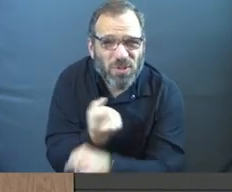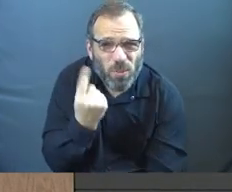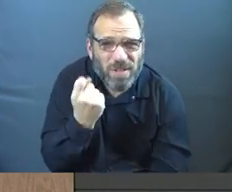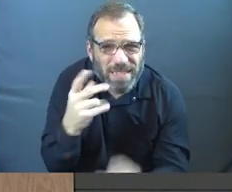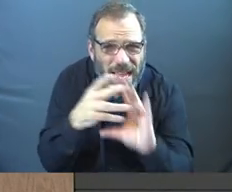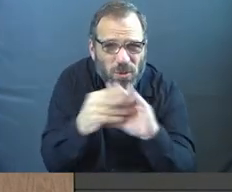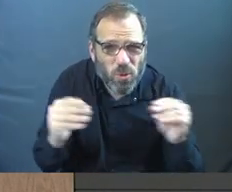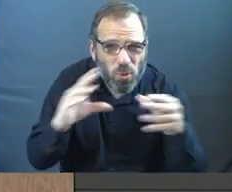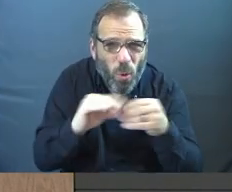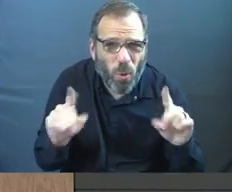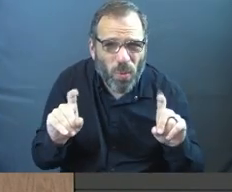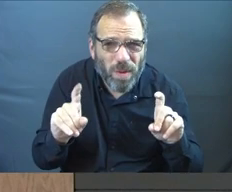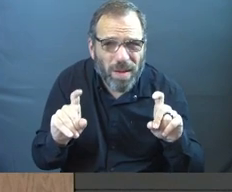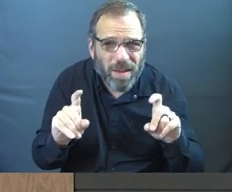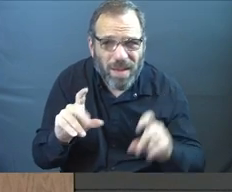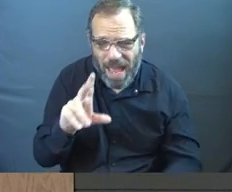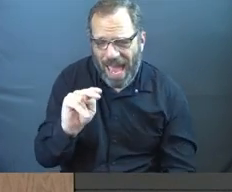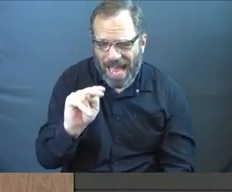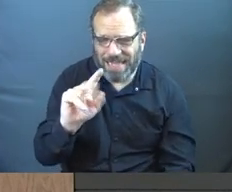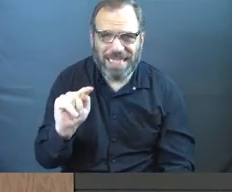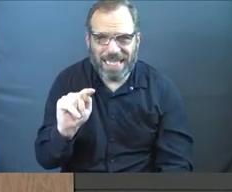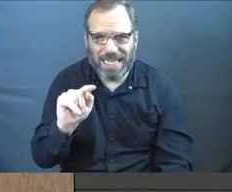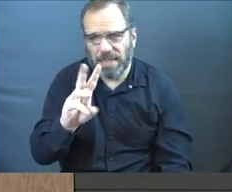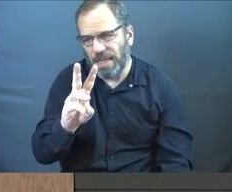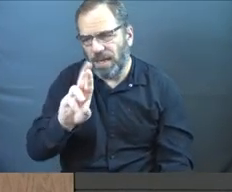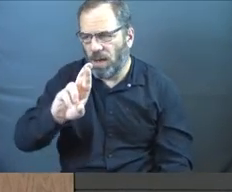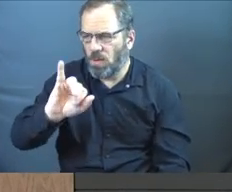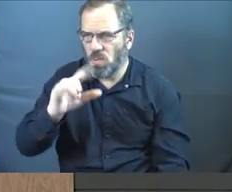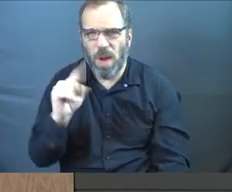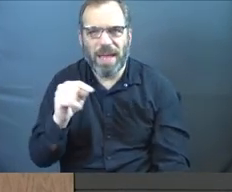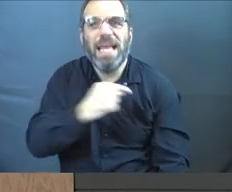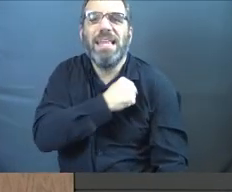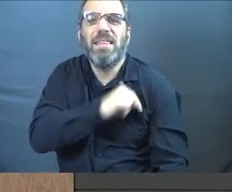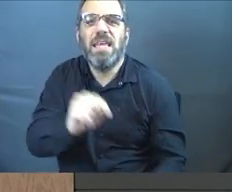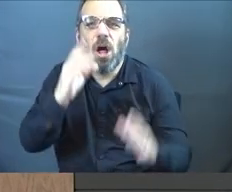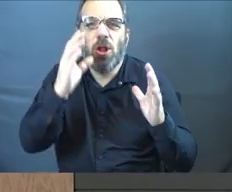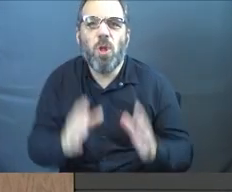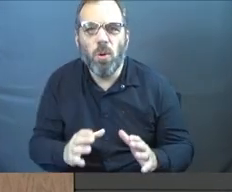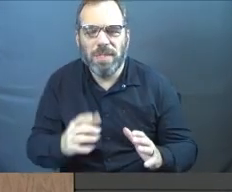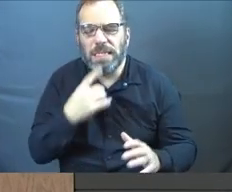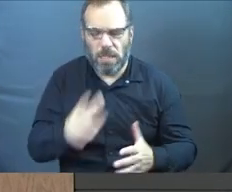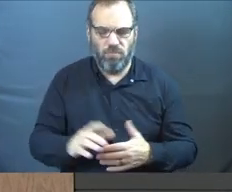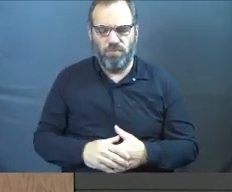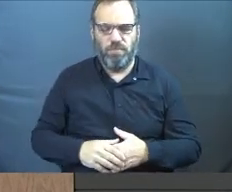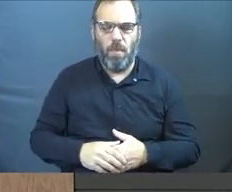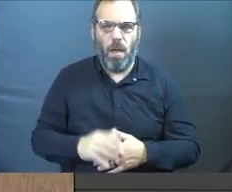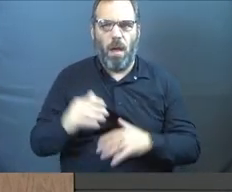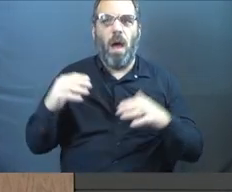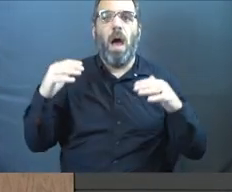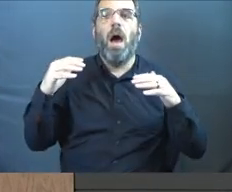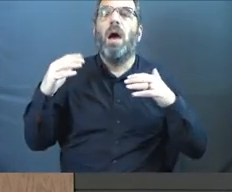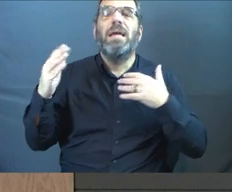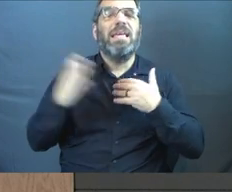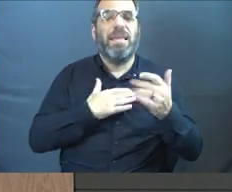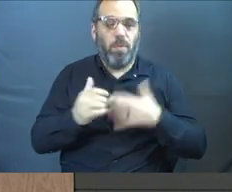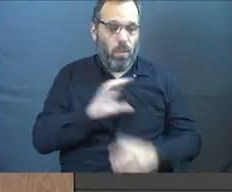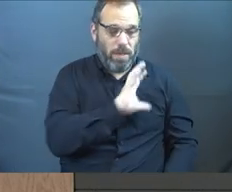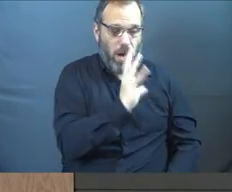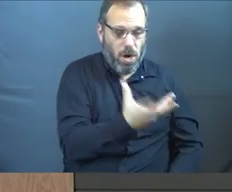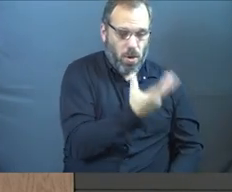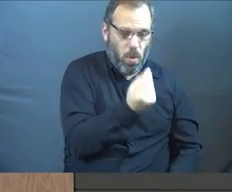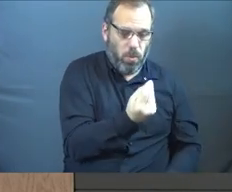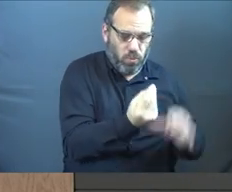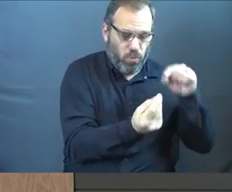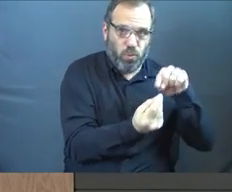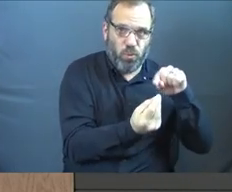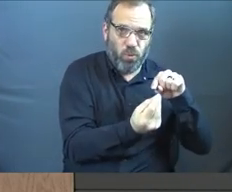here? N.T. Wright, theologian, wonderful guy, says, he says, even when our culture